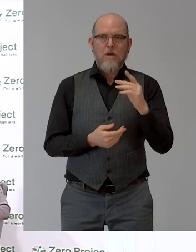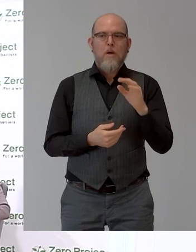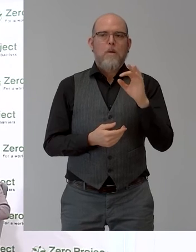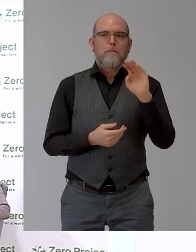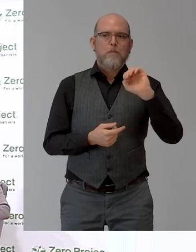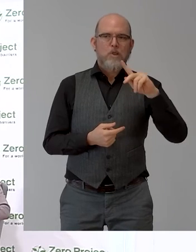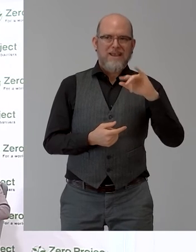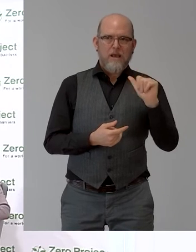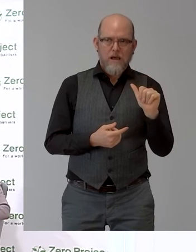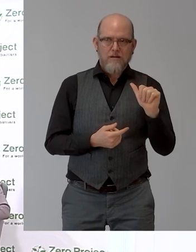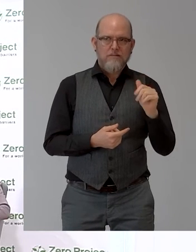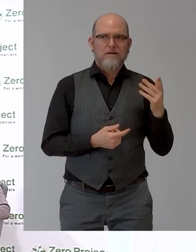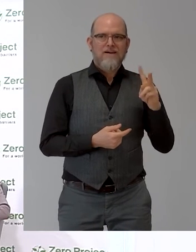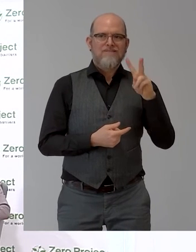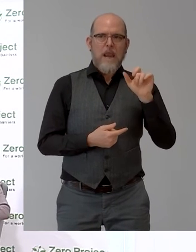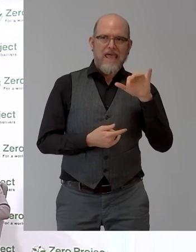are wonderful.